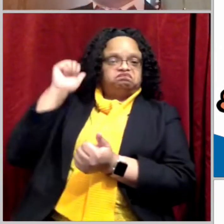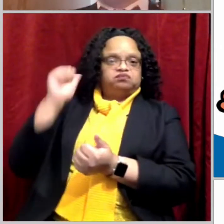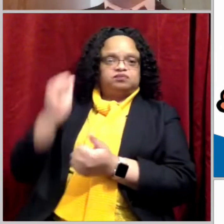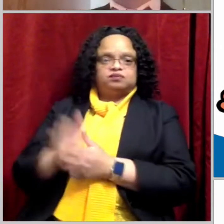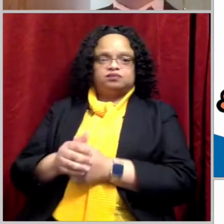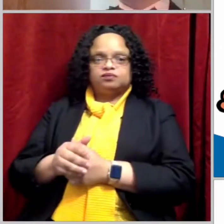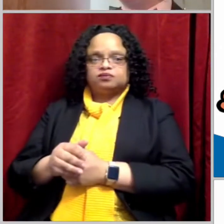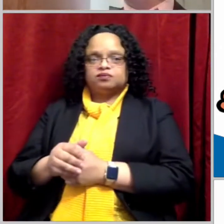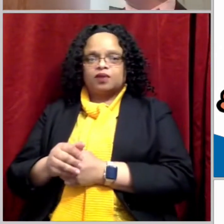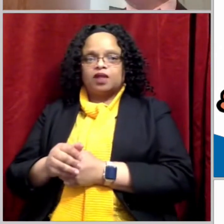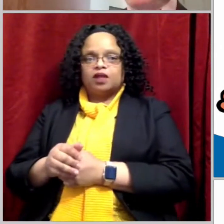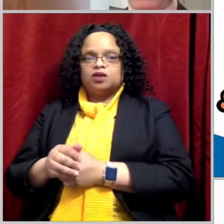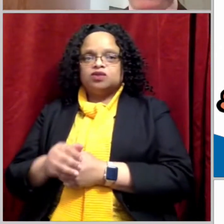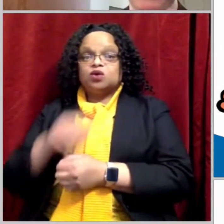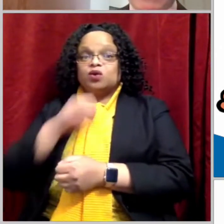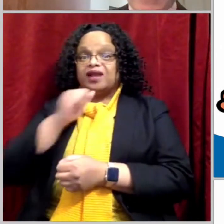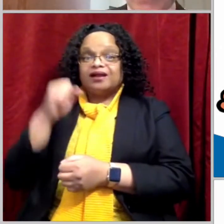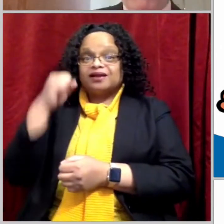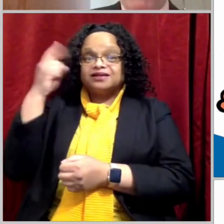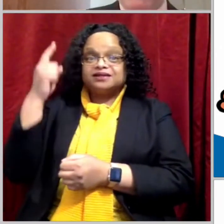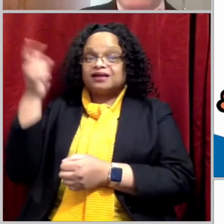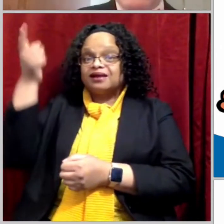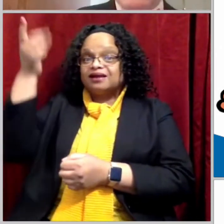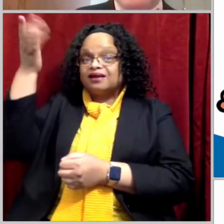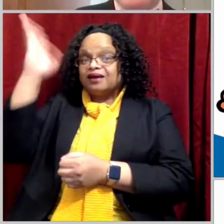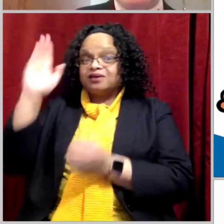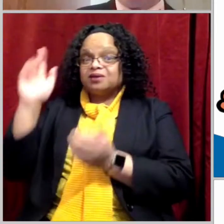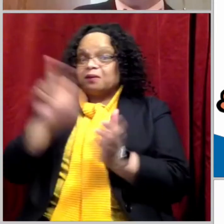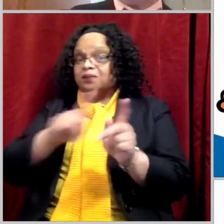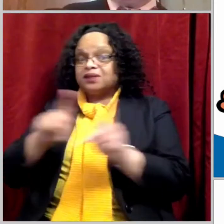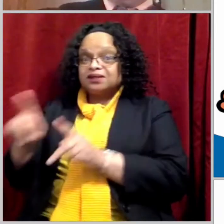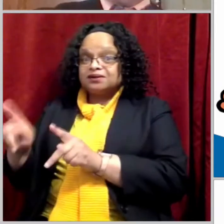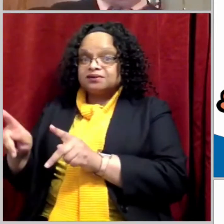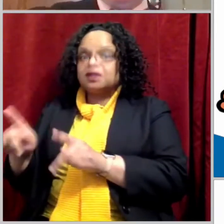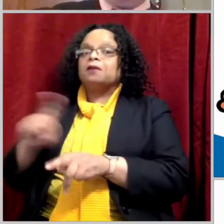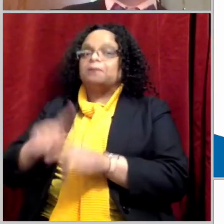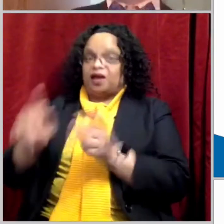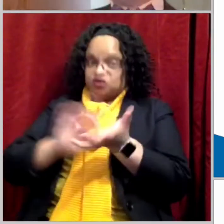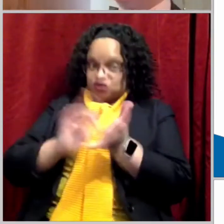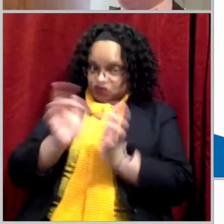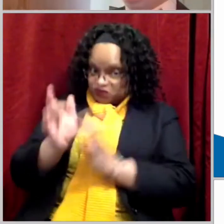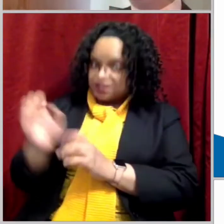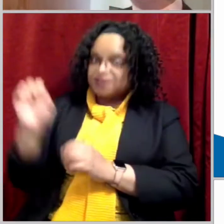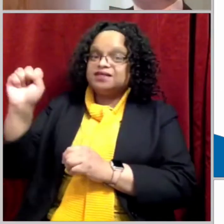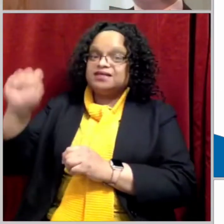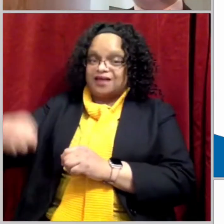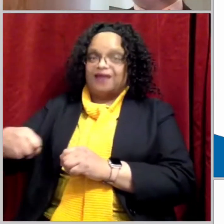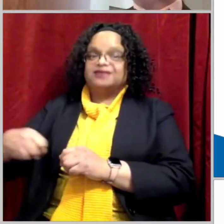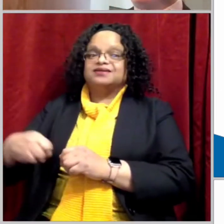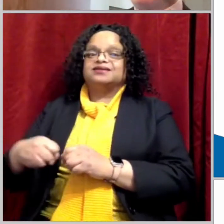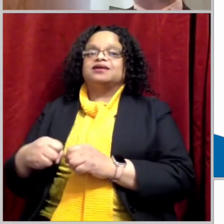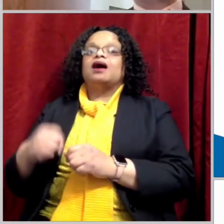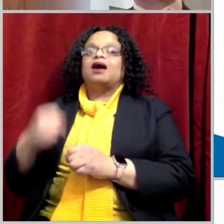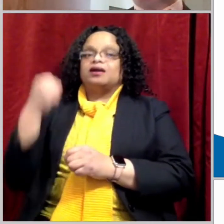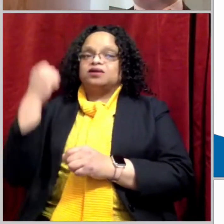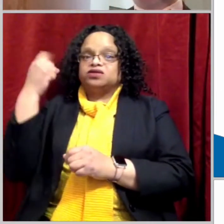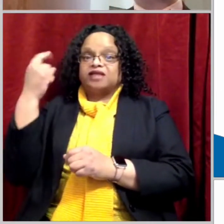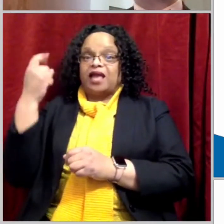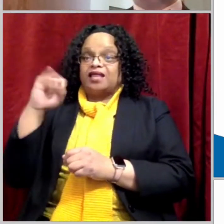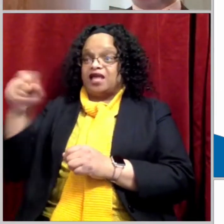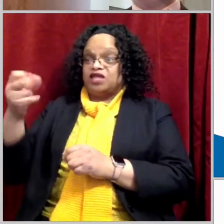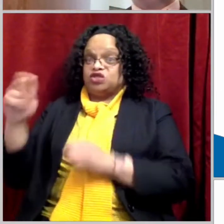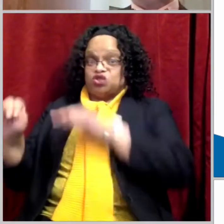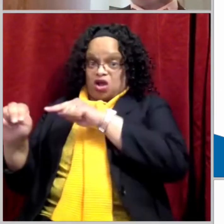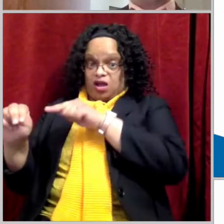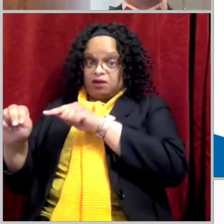that part of God's plan. However, Jesus did recognize that John was part of